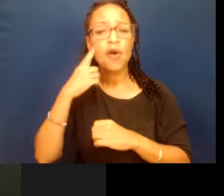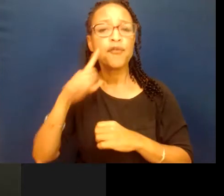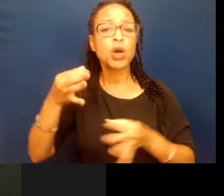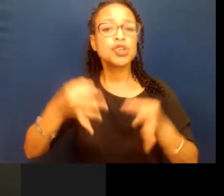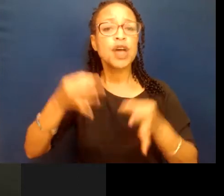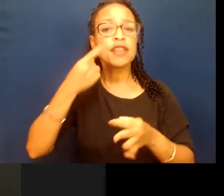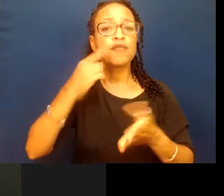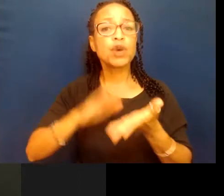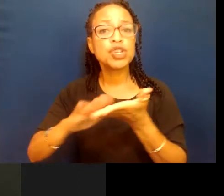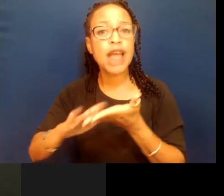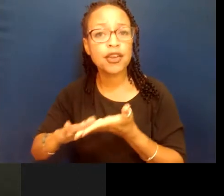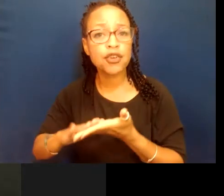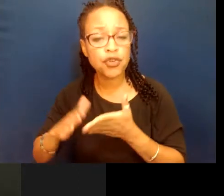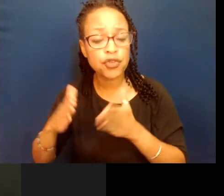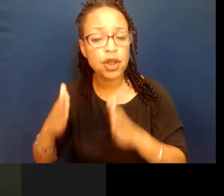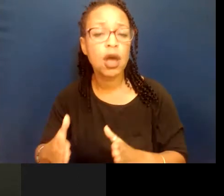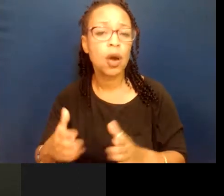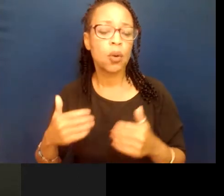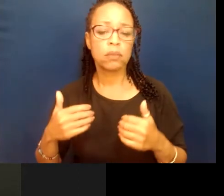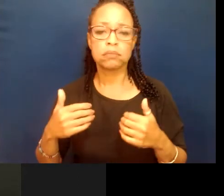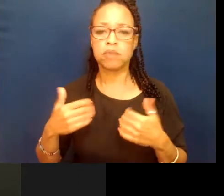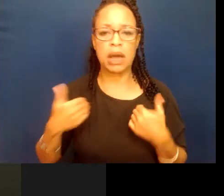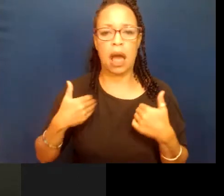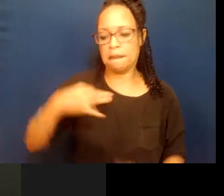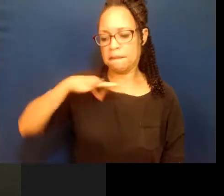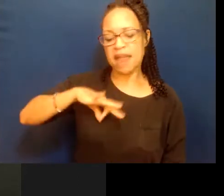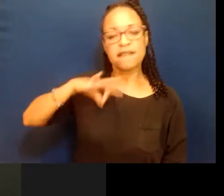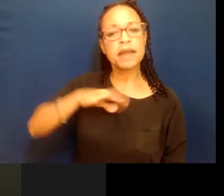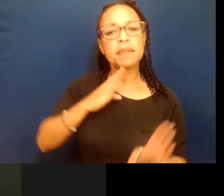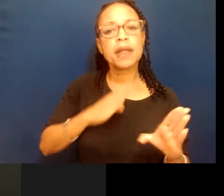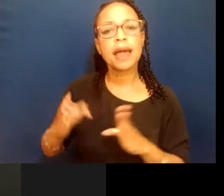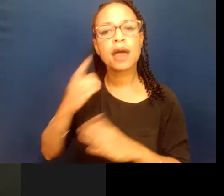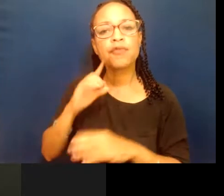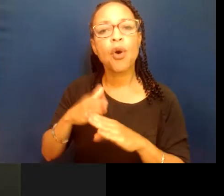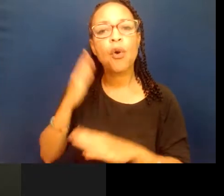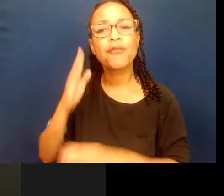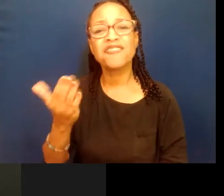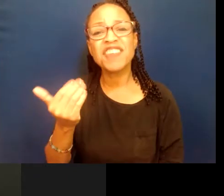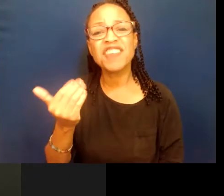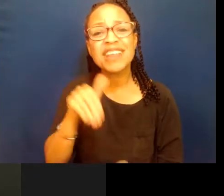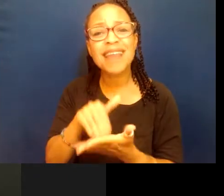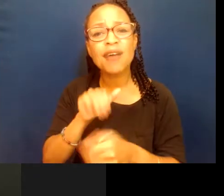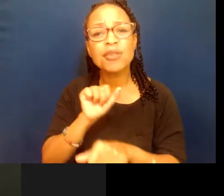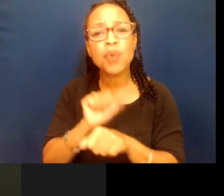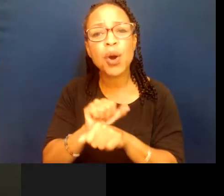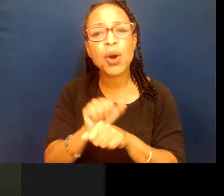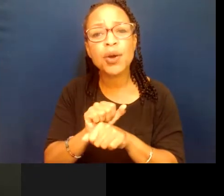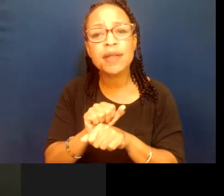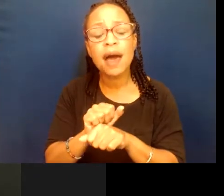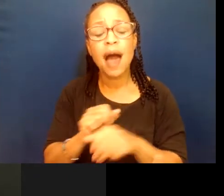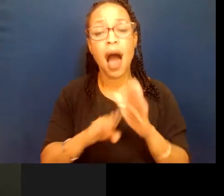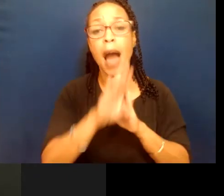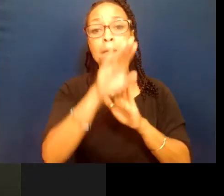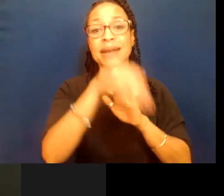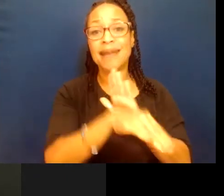We were able to get a defined benefit plan for over 15,000 workers up in the other state, get them significant